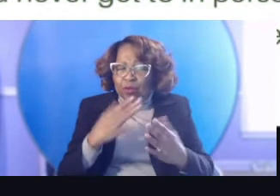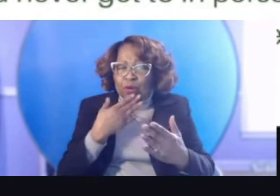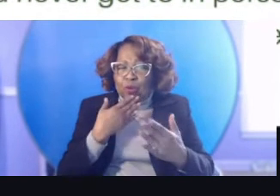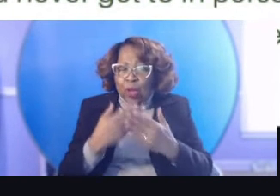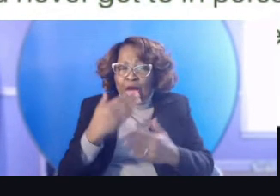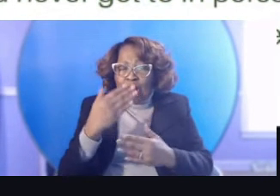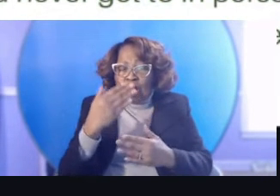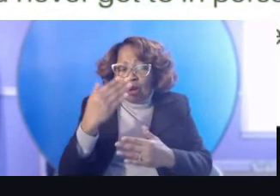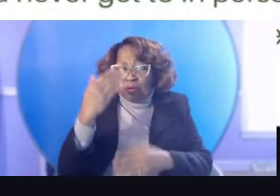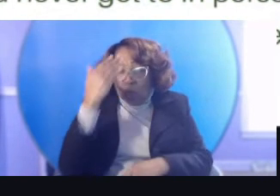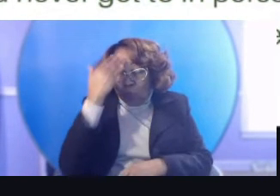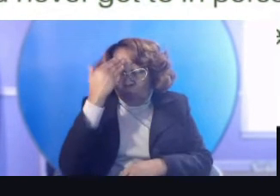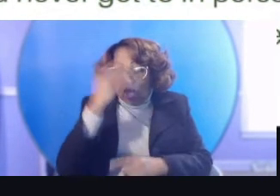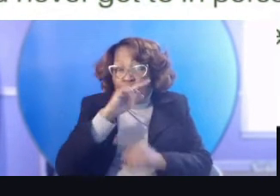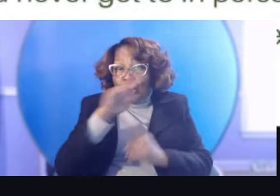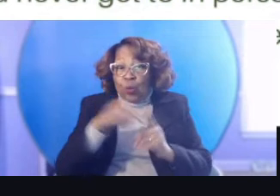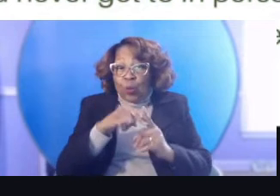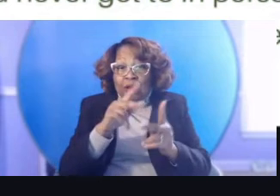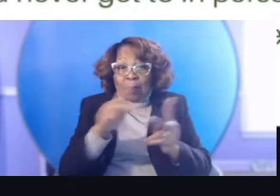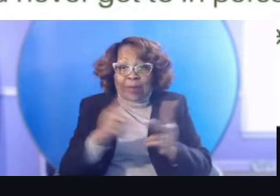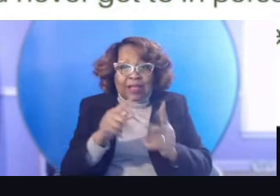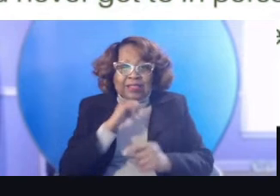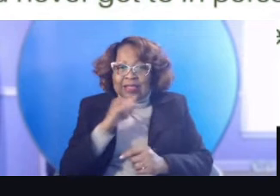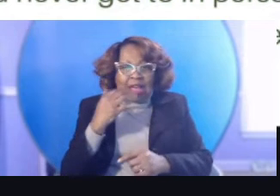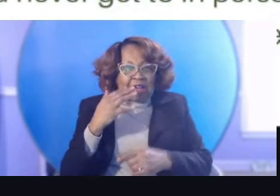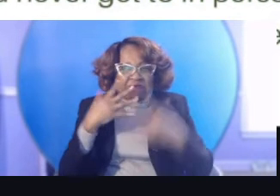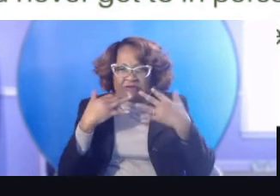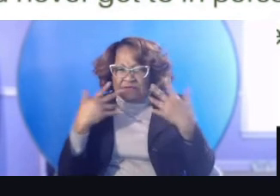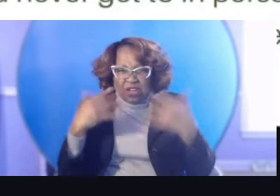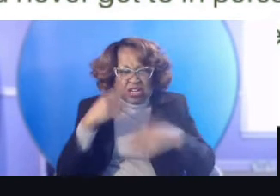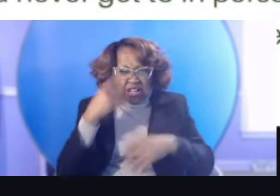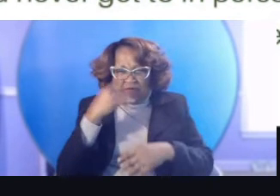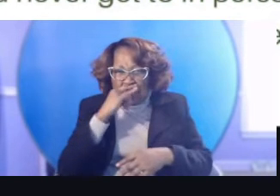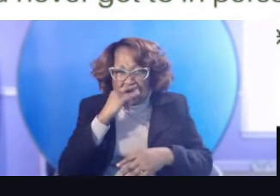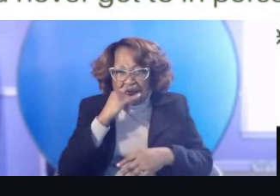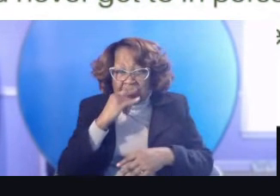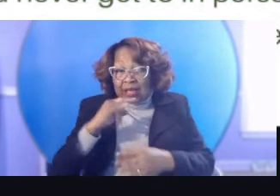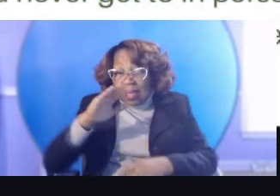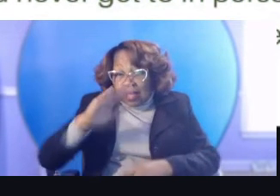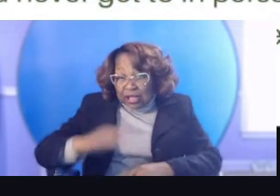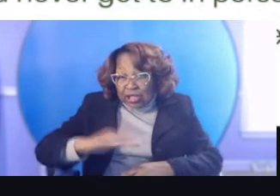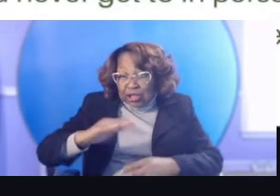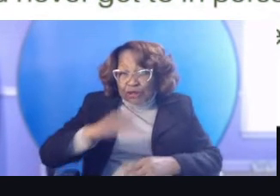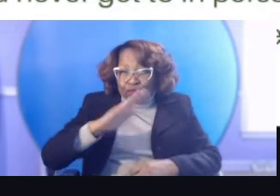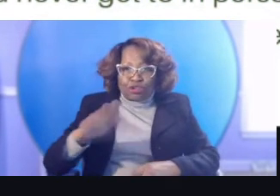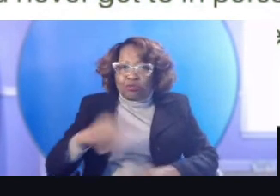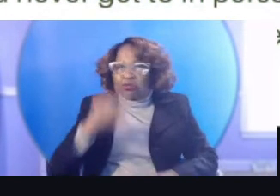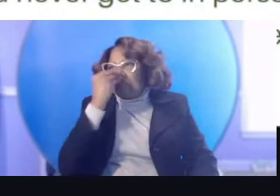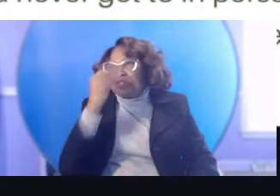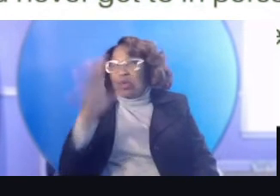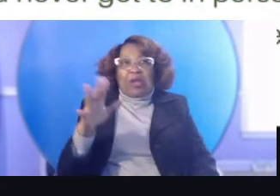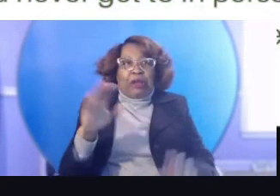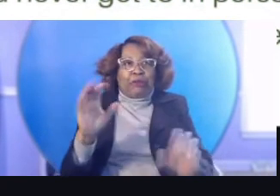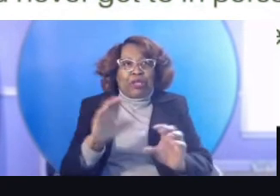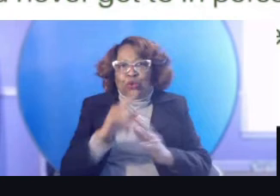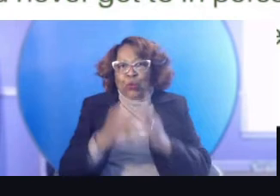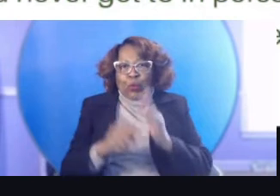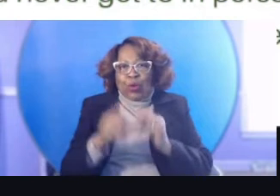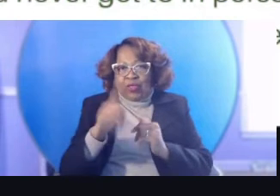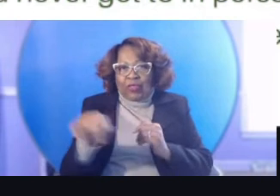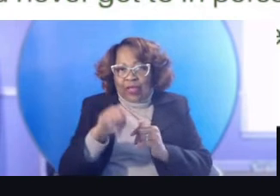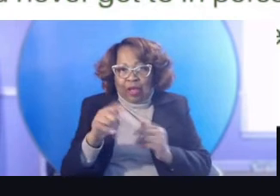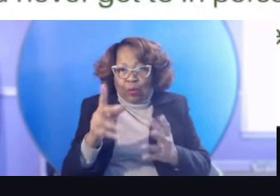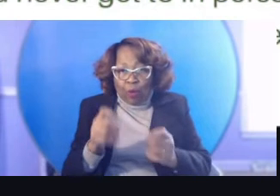is not kid friendly. Uh, toddlers may be aware of it. They don't care. toddlers do what they want, but, but kids who are